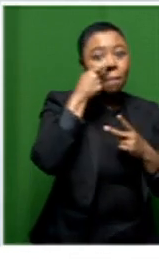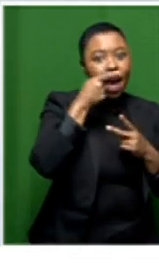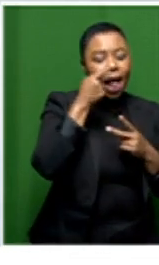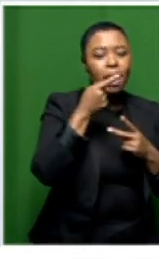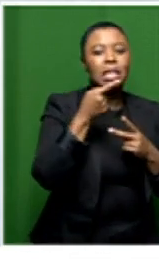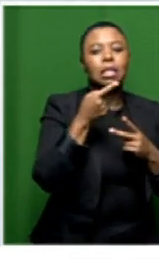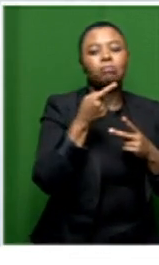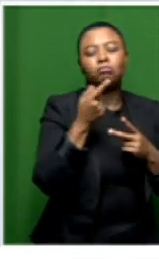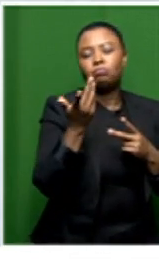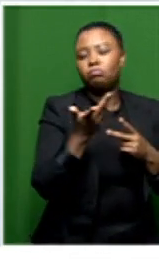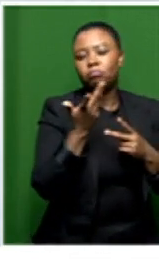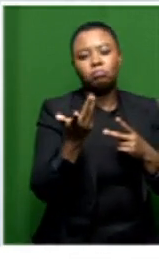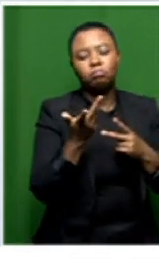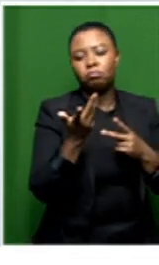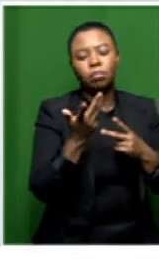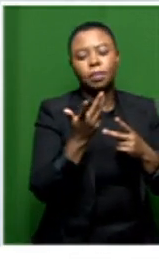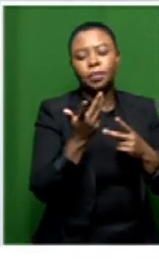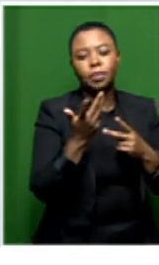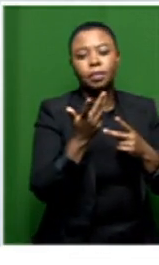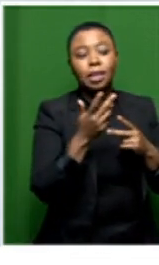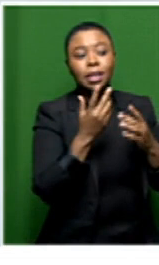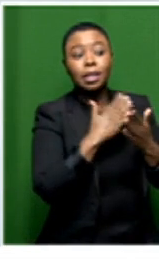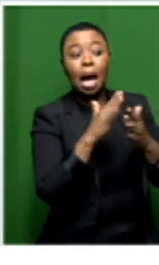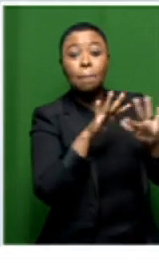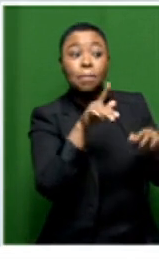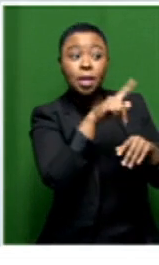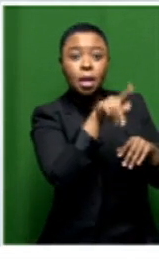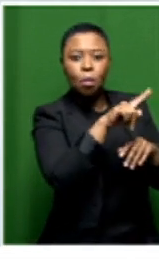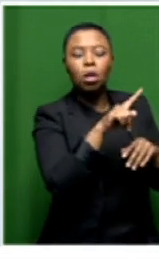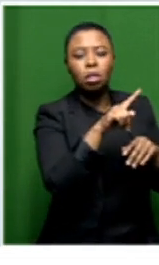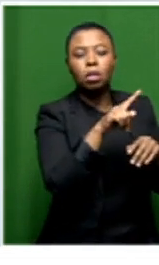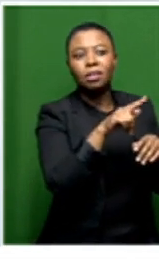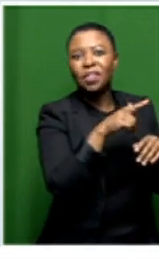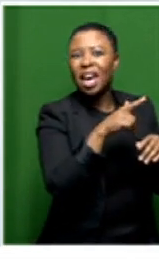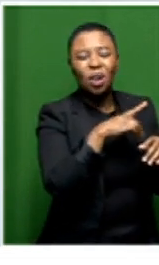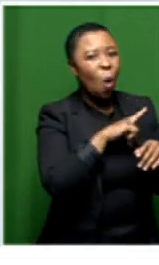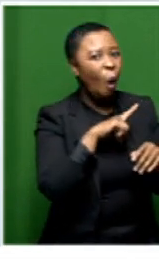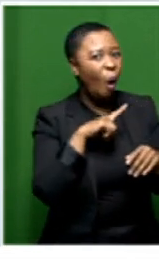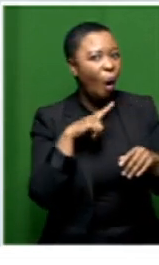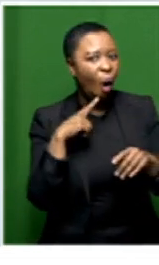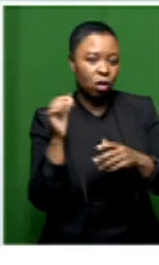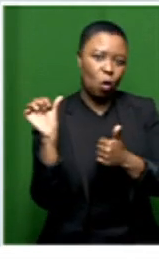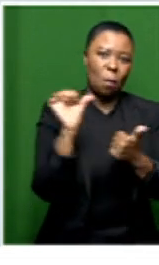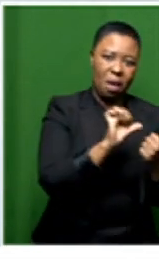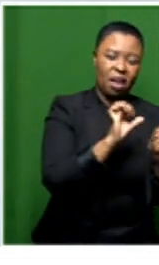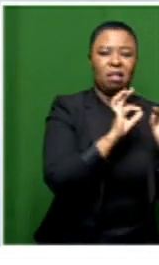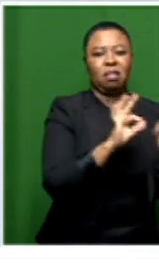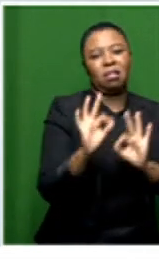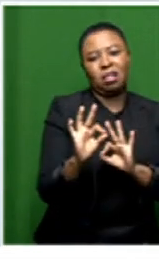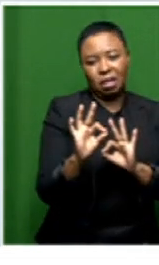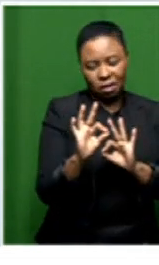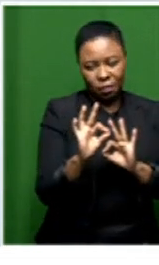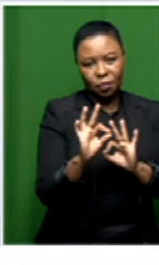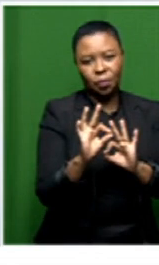smell um in in some individuals take very long to return um but hopefully uh you know